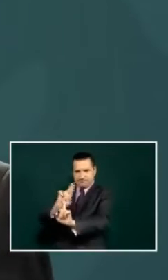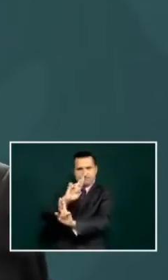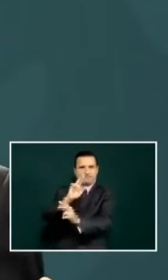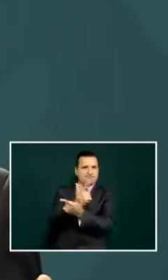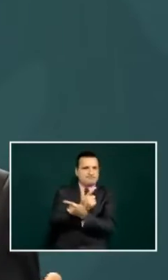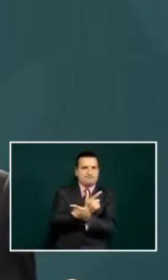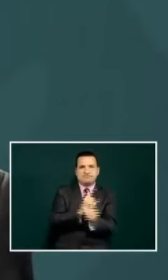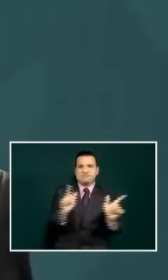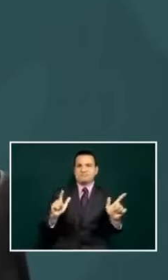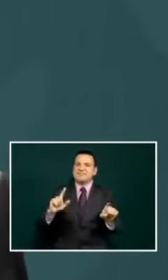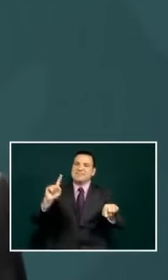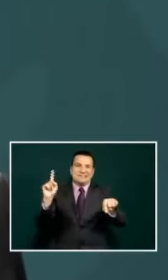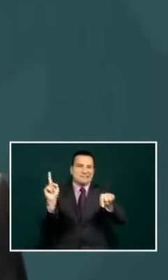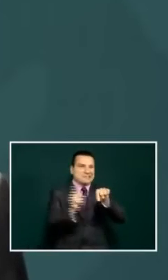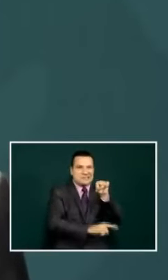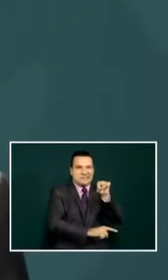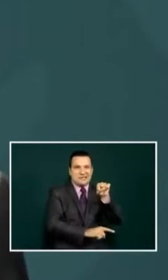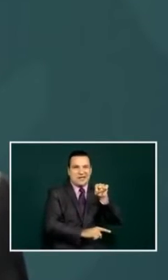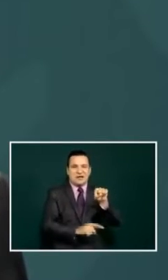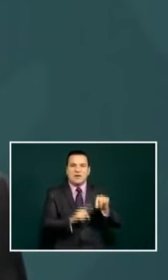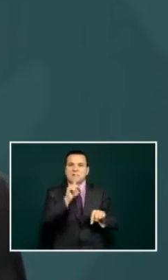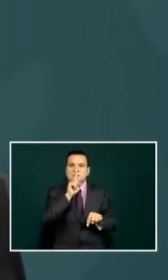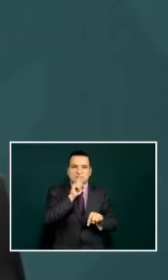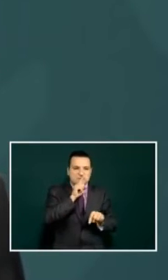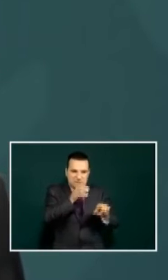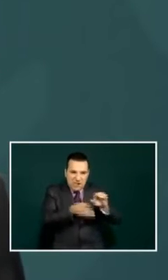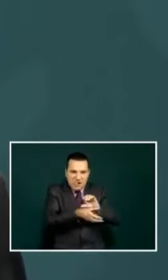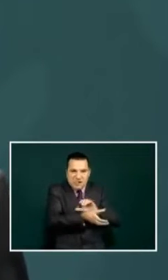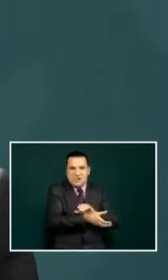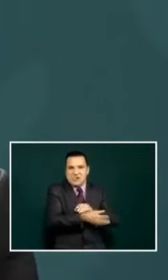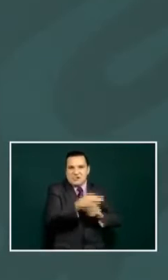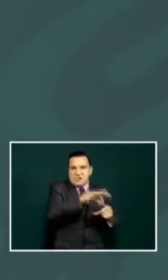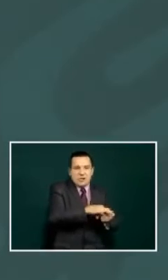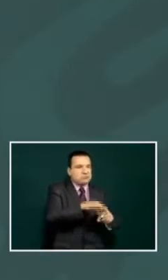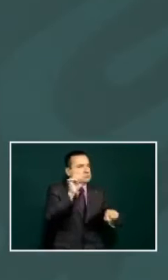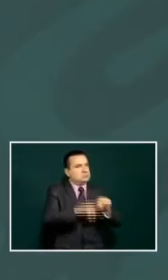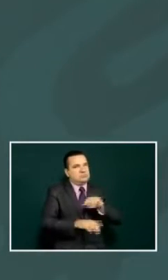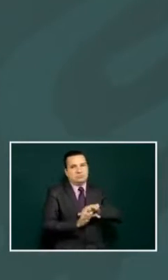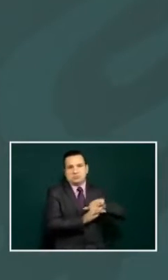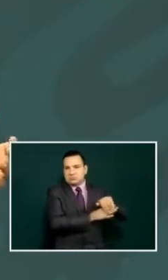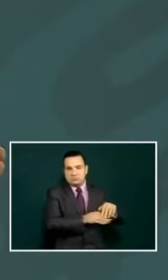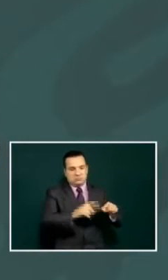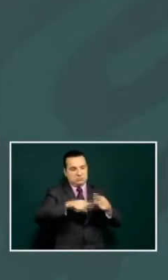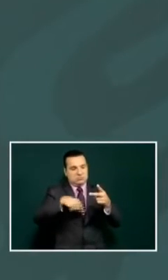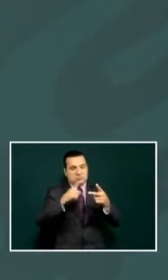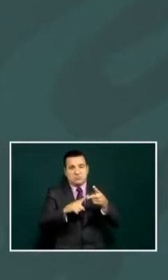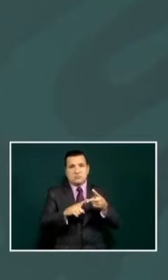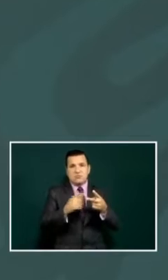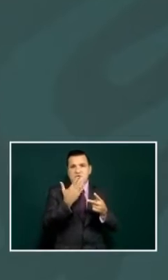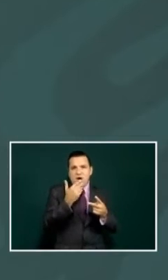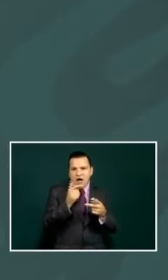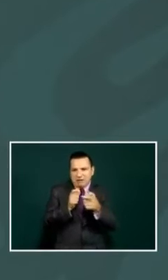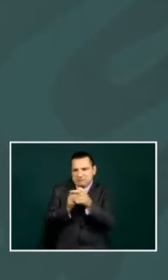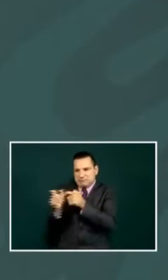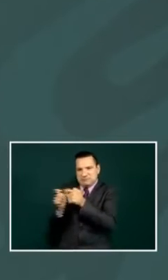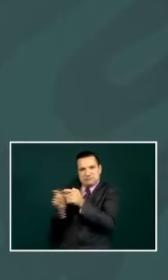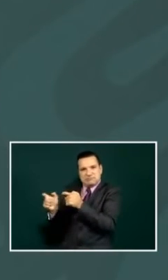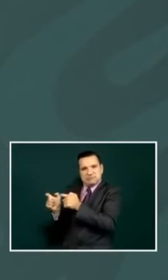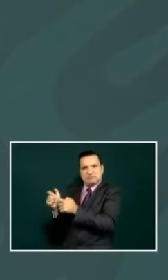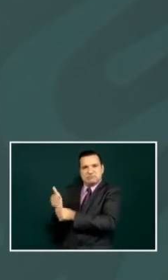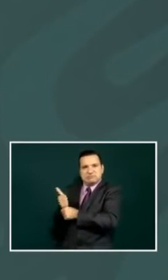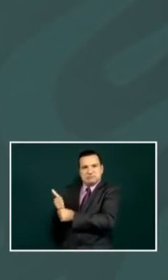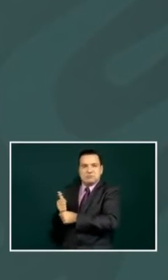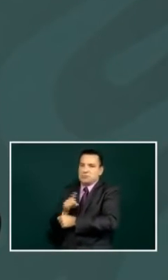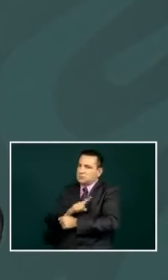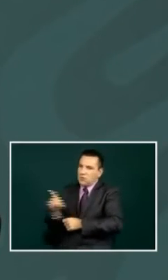and that fraud uh fraud will disappear and there will be no